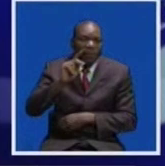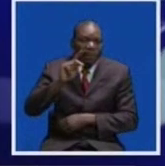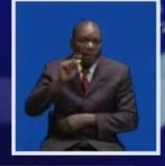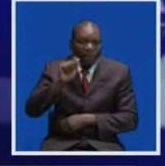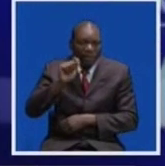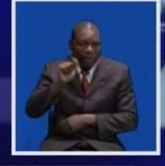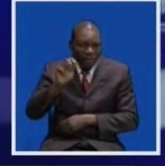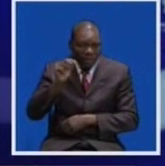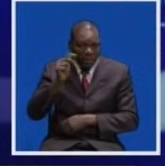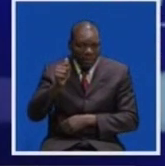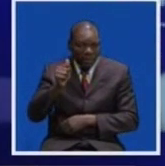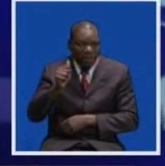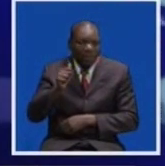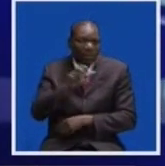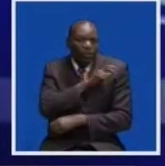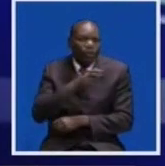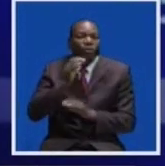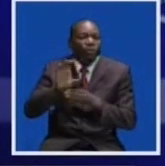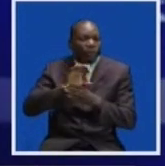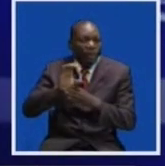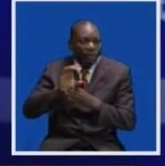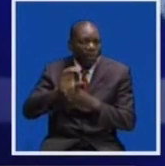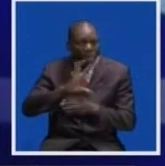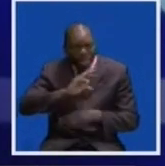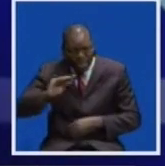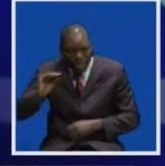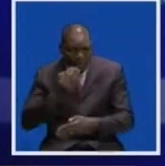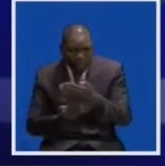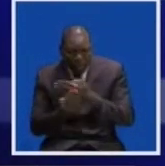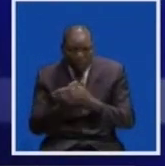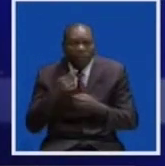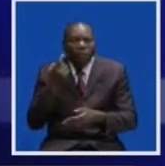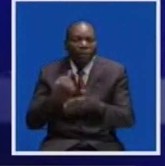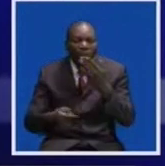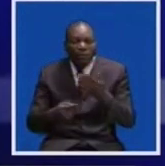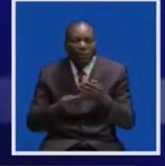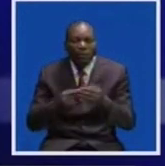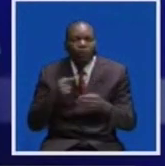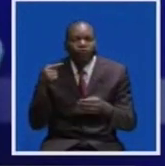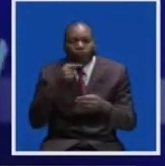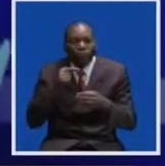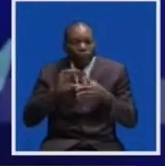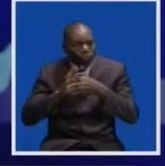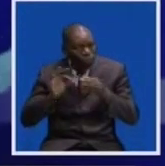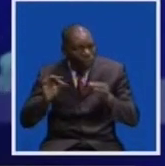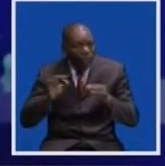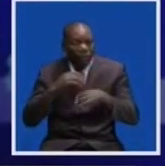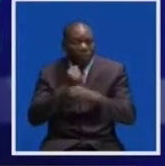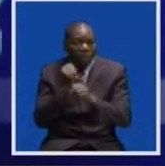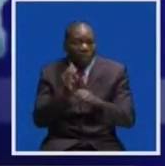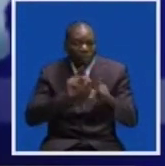who visited the damaged police post this morning, said fake news had led to the ransacking of the police post.